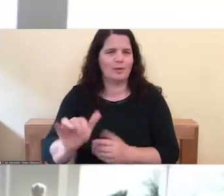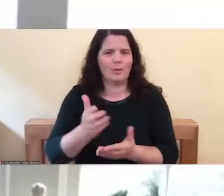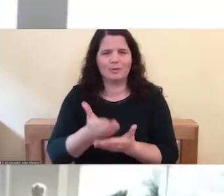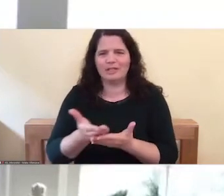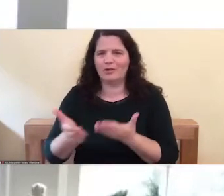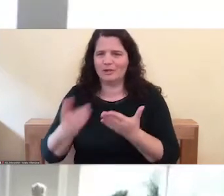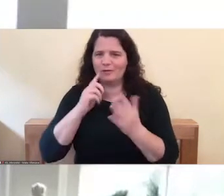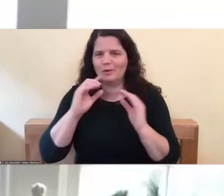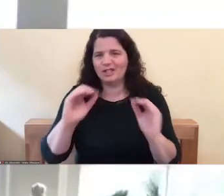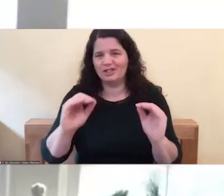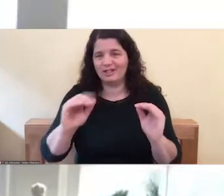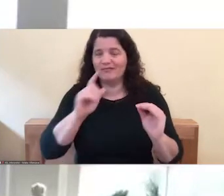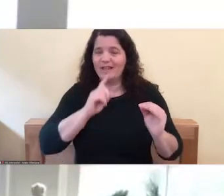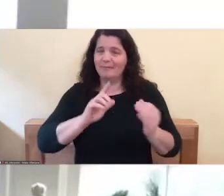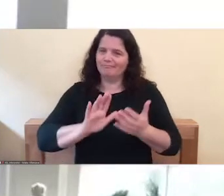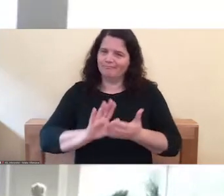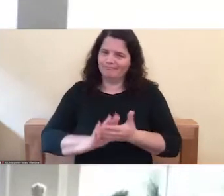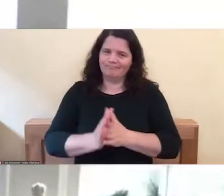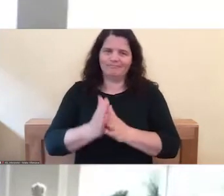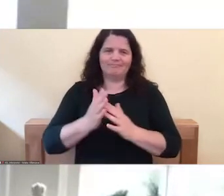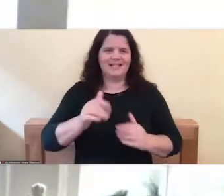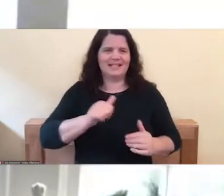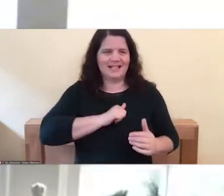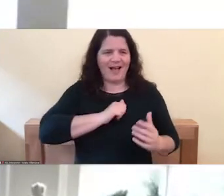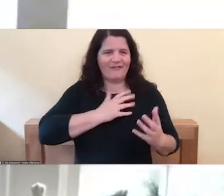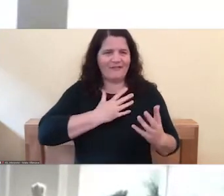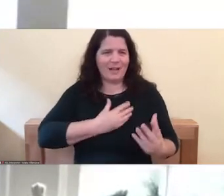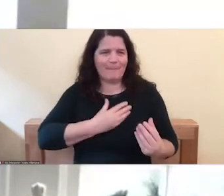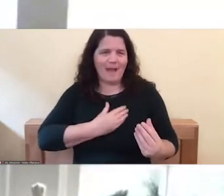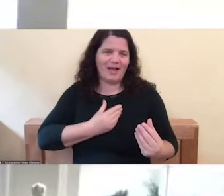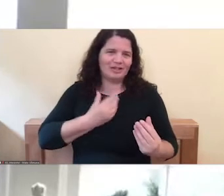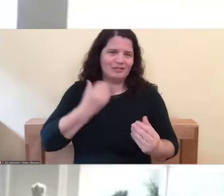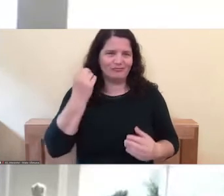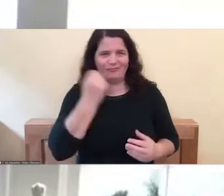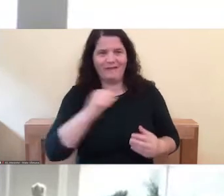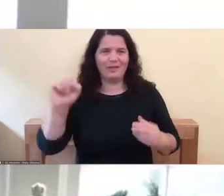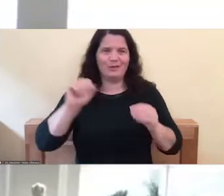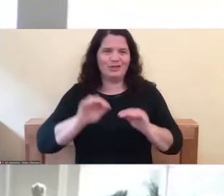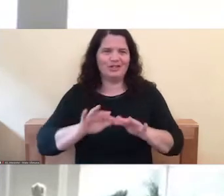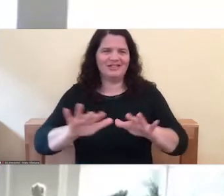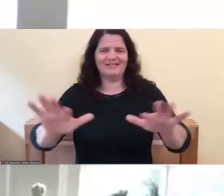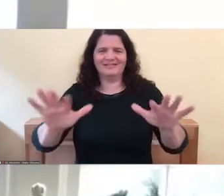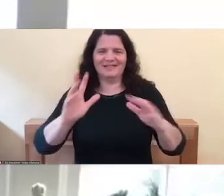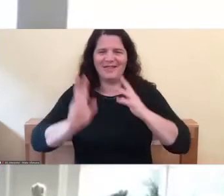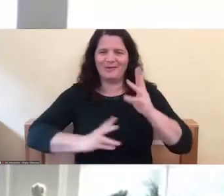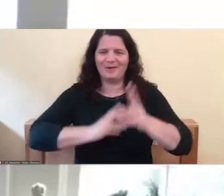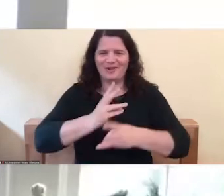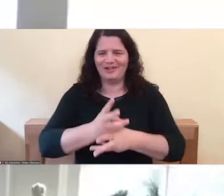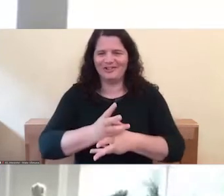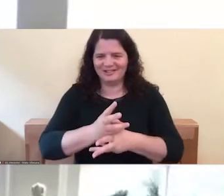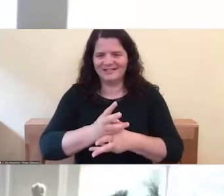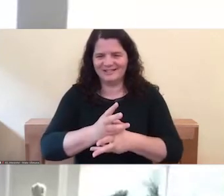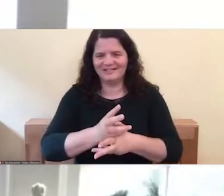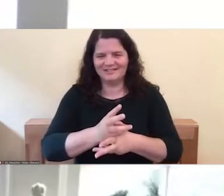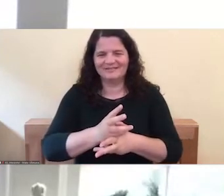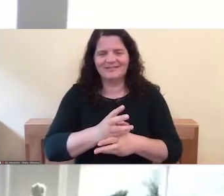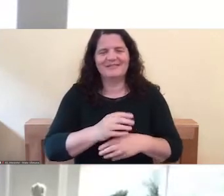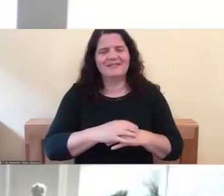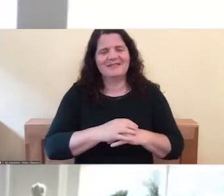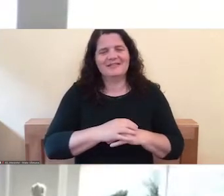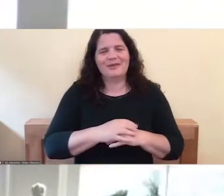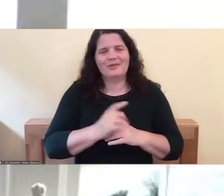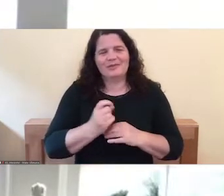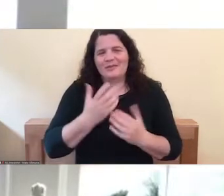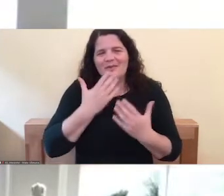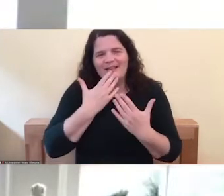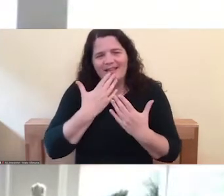a self-compassion and compassion revolution in the world. And just thank you so much for being with